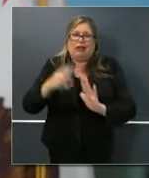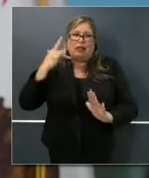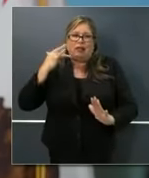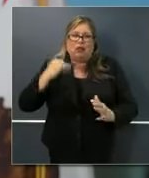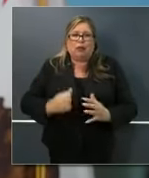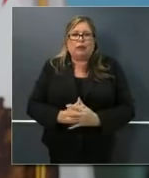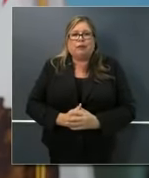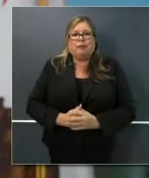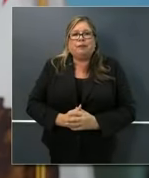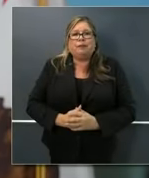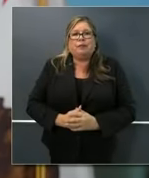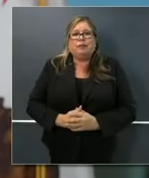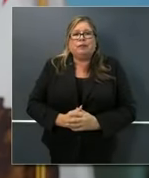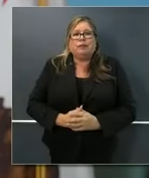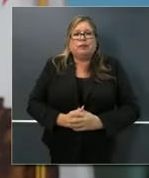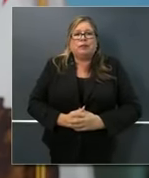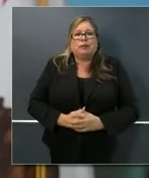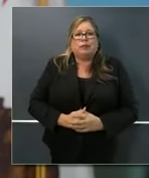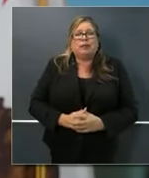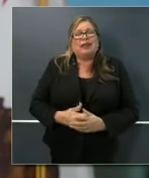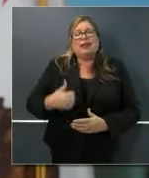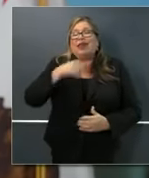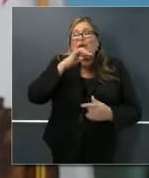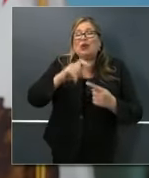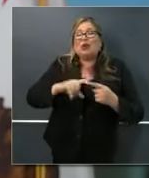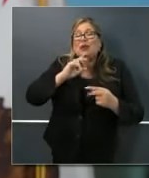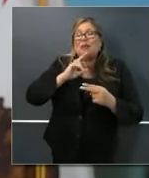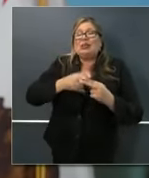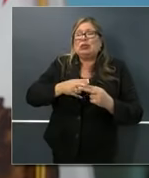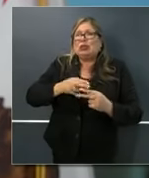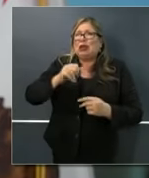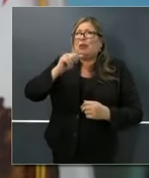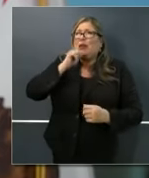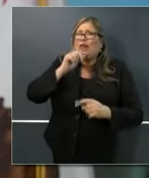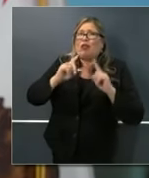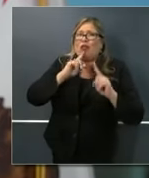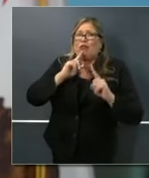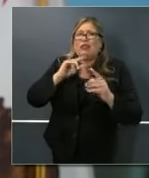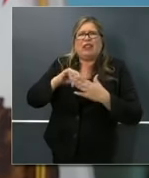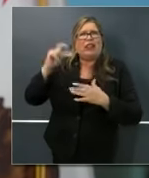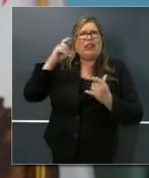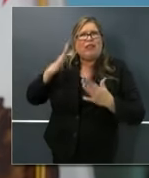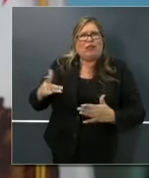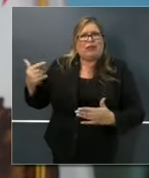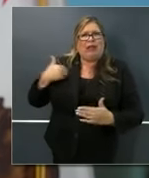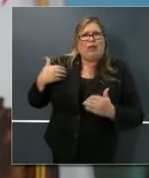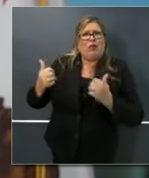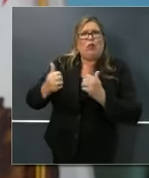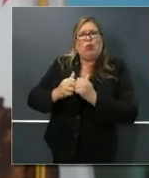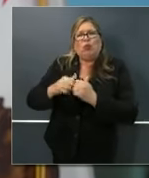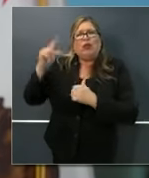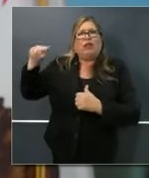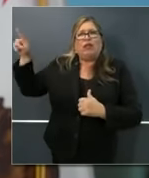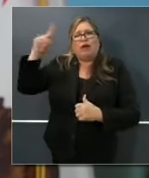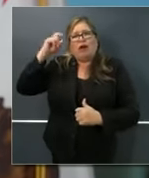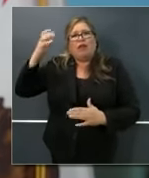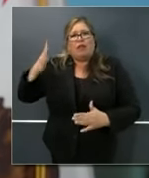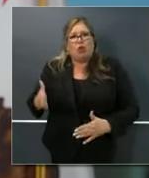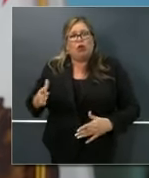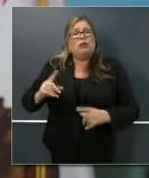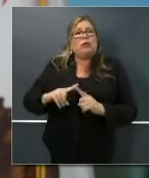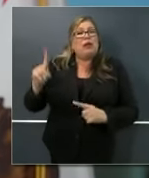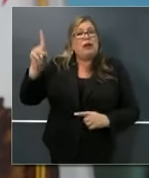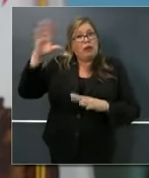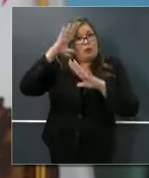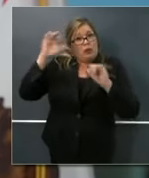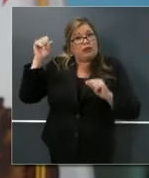a private conversation the president was just having, perhaps is still having with governors across this country. But he led